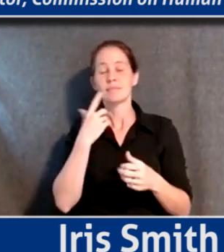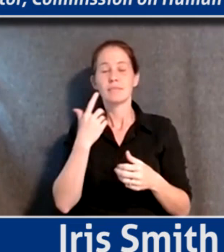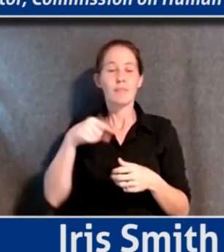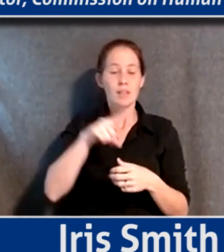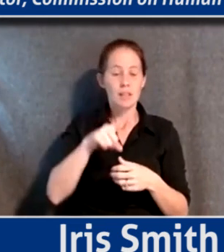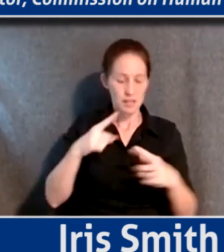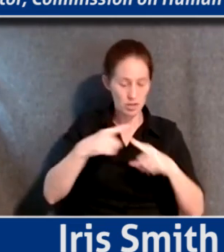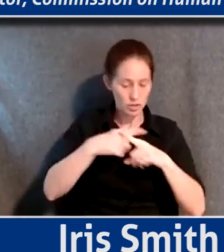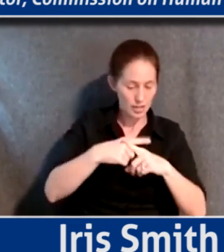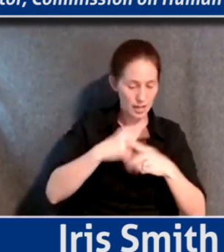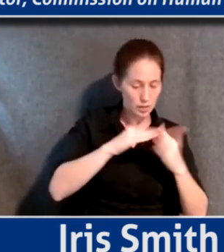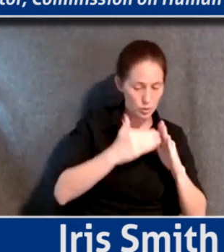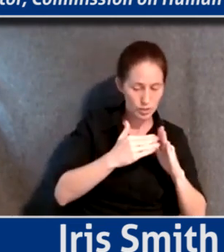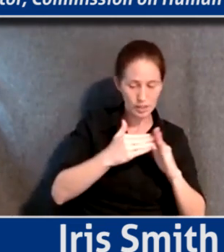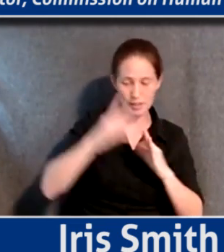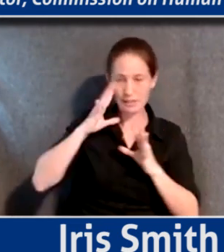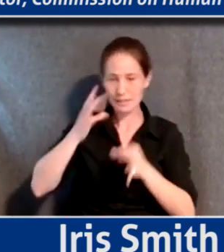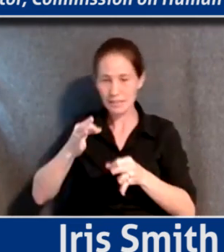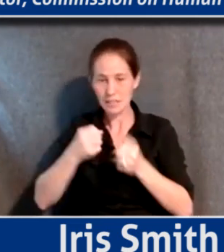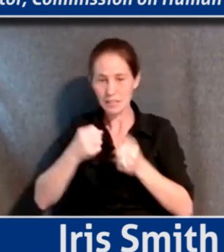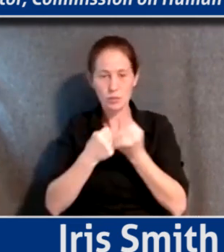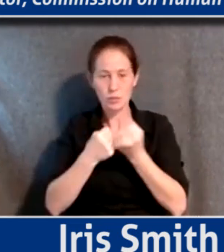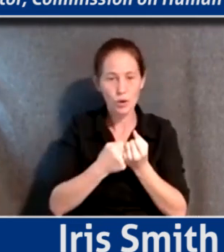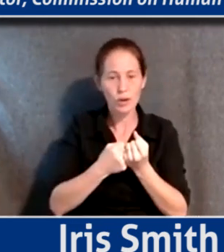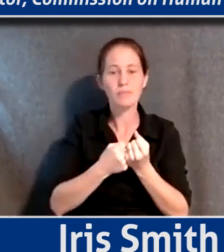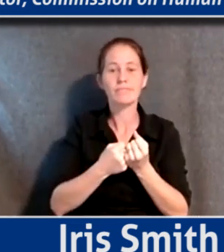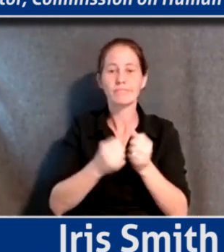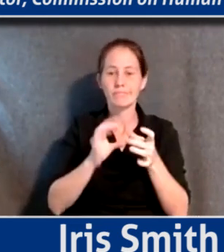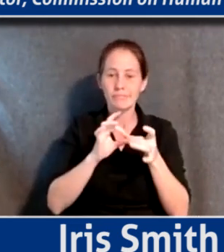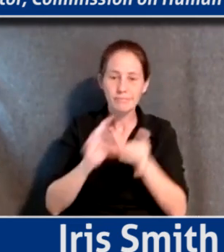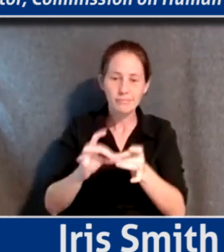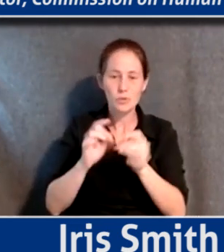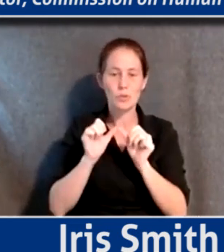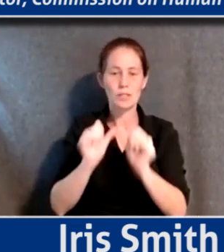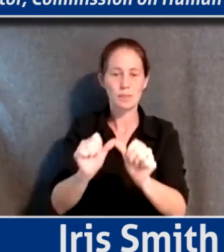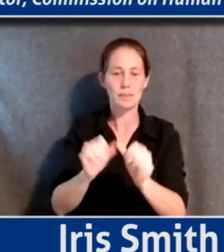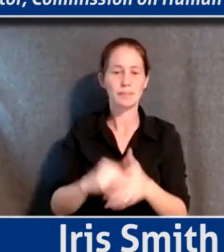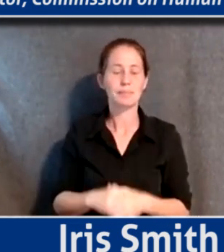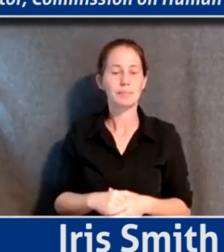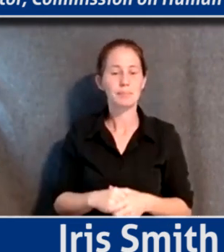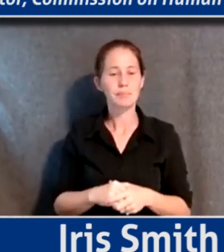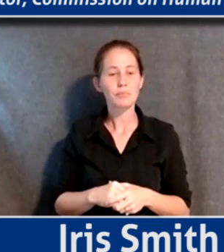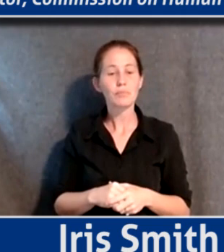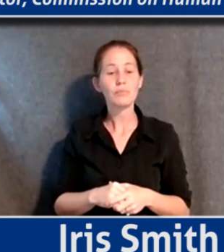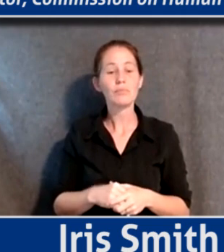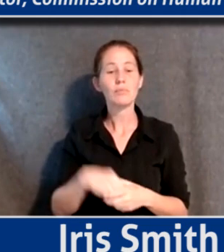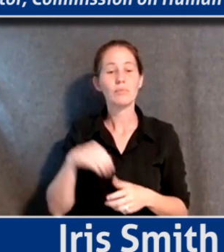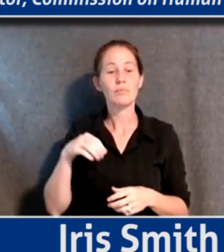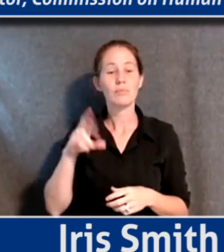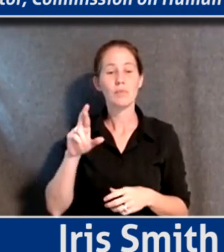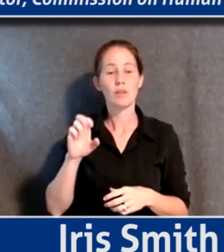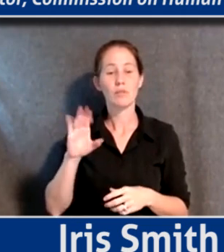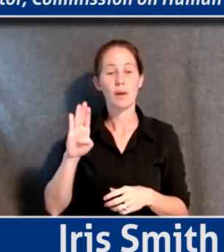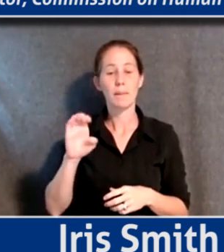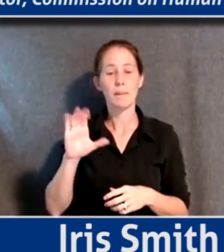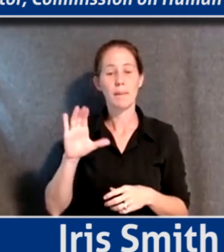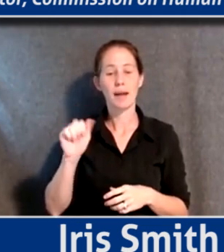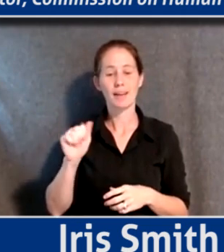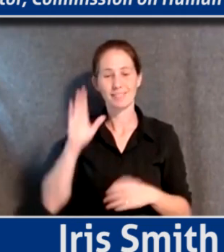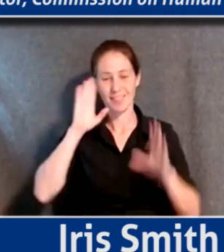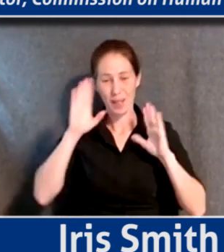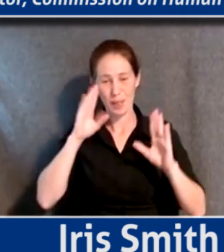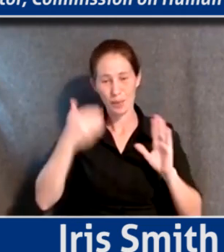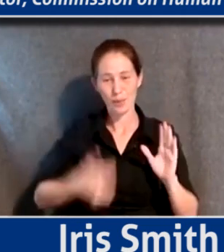and decision support with sustainability and resilience. Thank you so much. Rebecca? Hey, everyone.